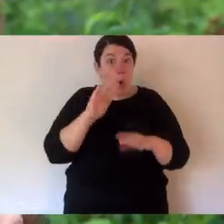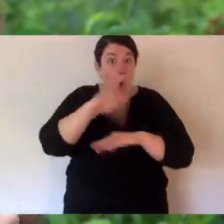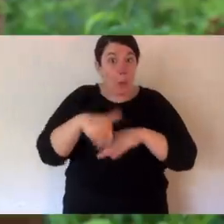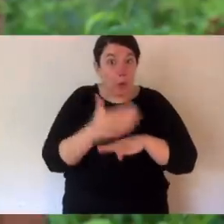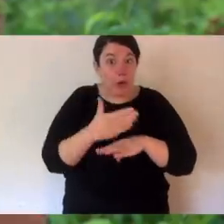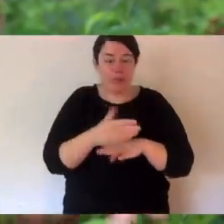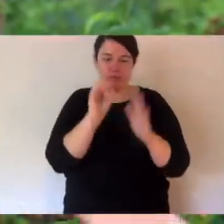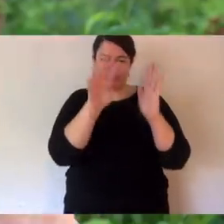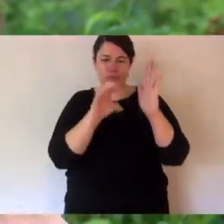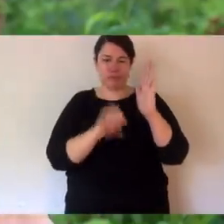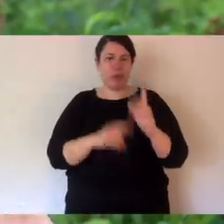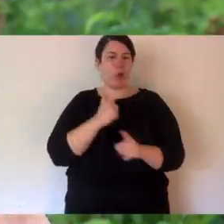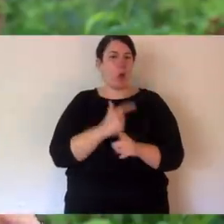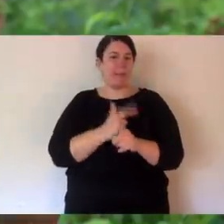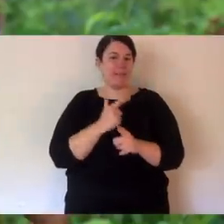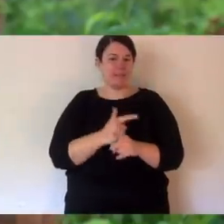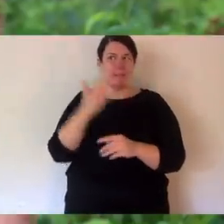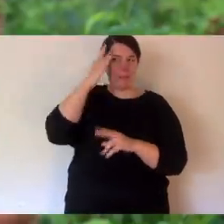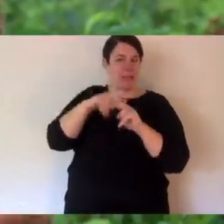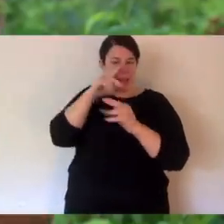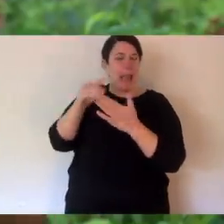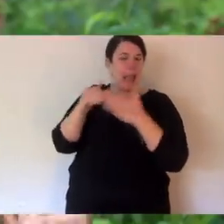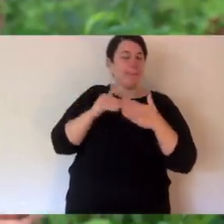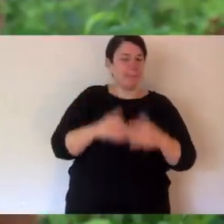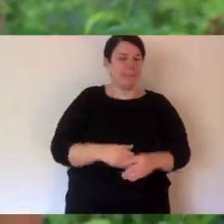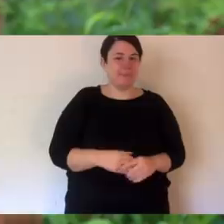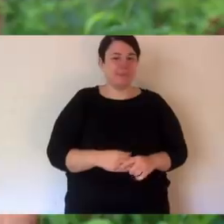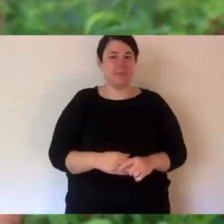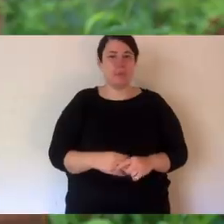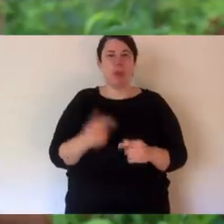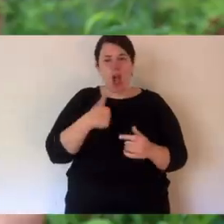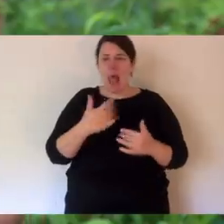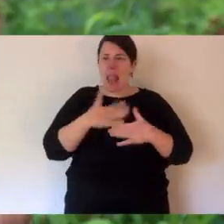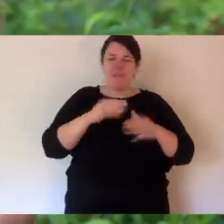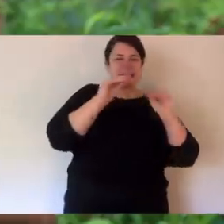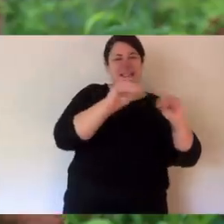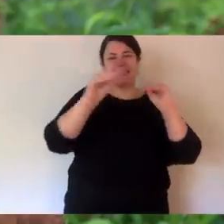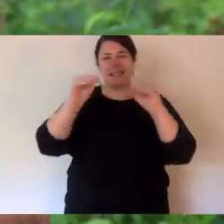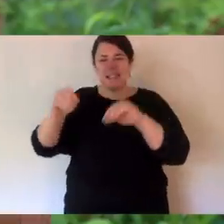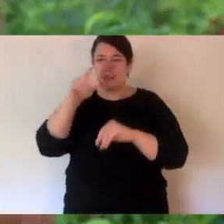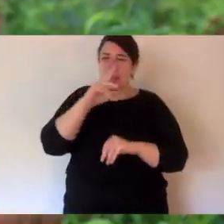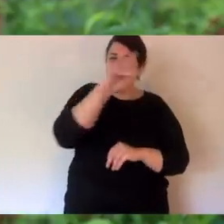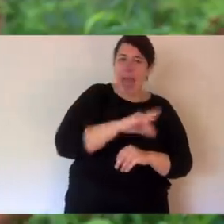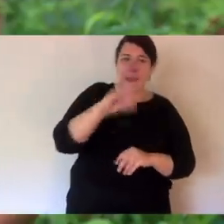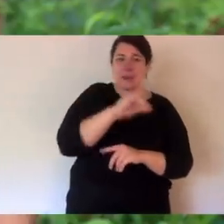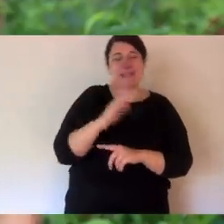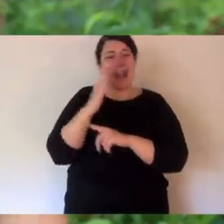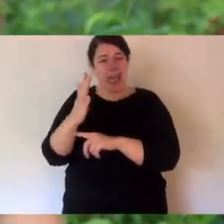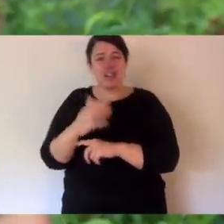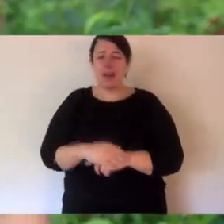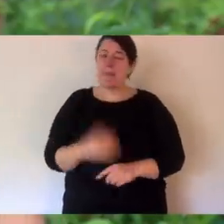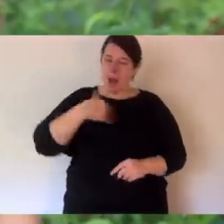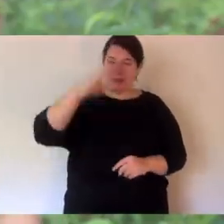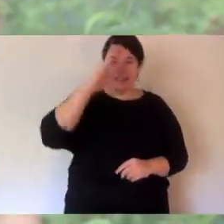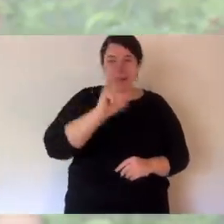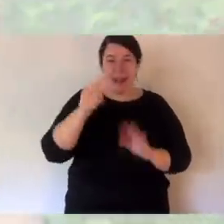your homework, just put it into the comments. This is what I do, connecting people with nature, and that can't stop. I'll see you